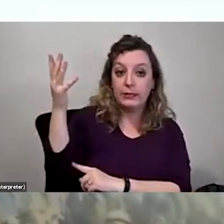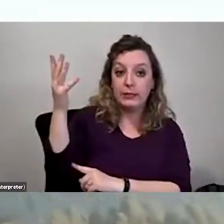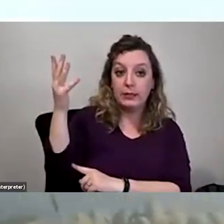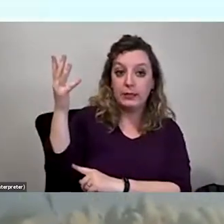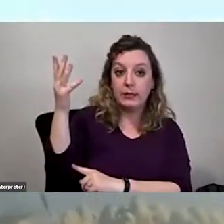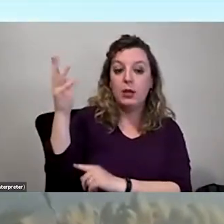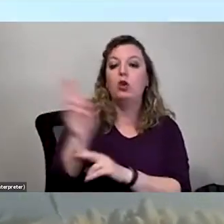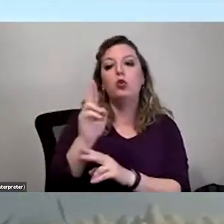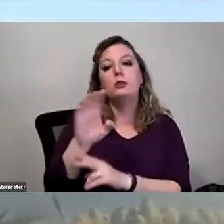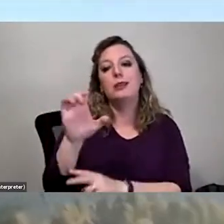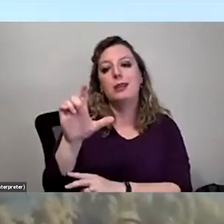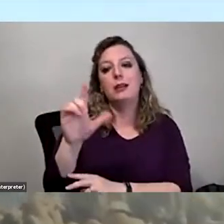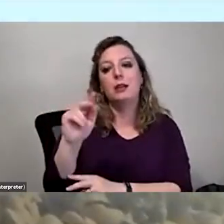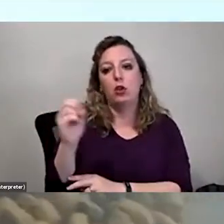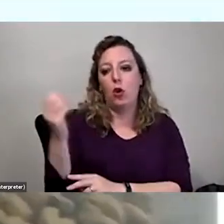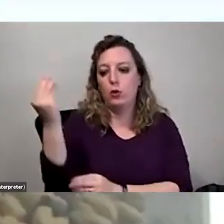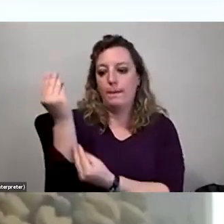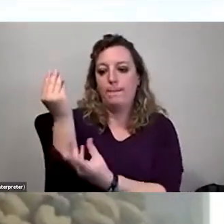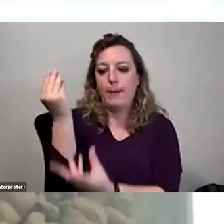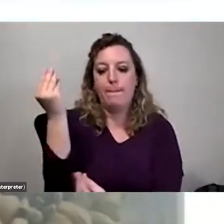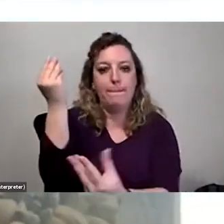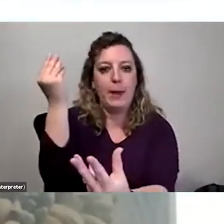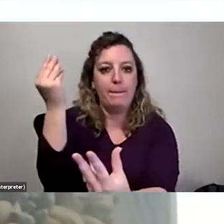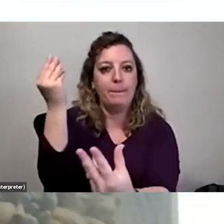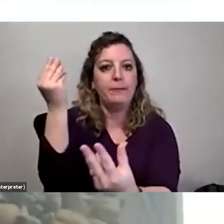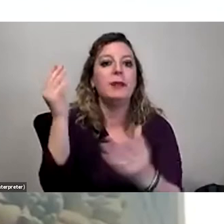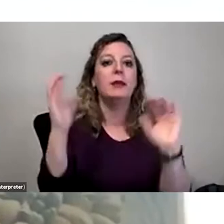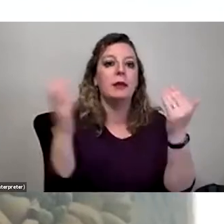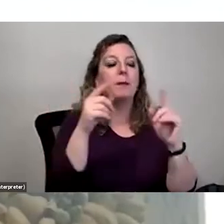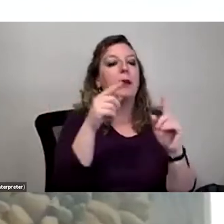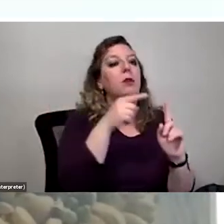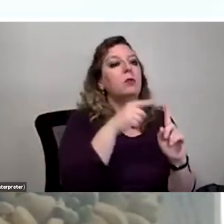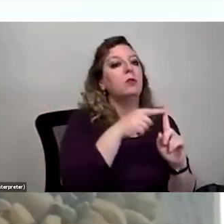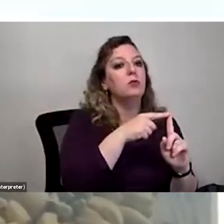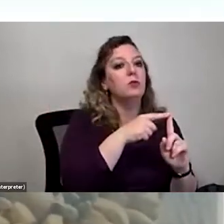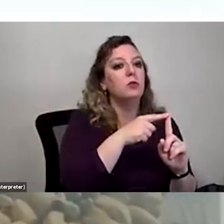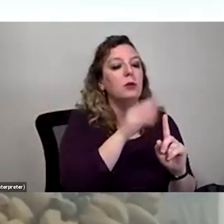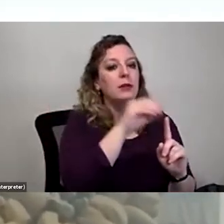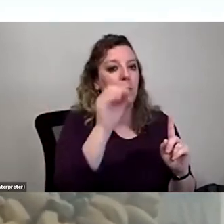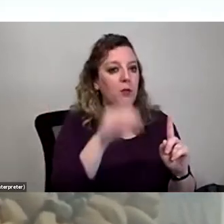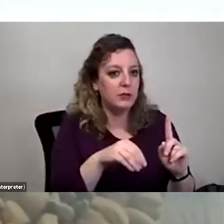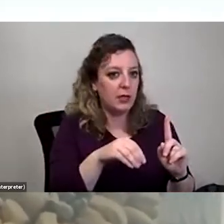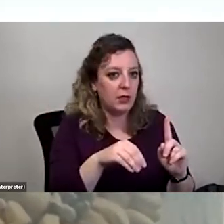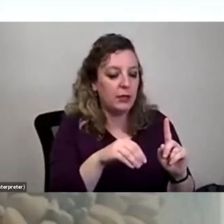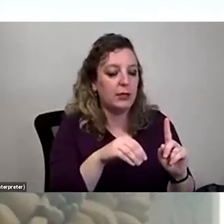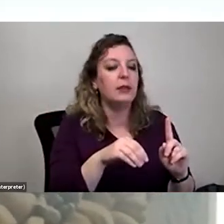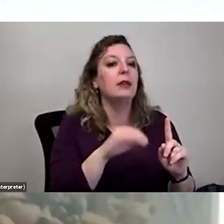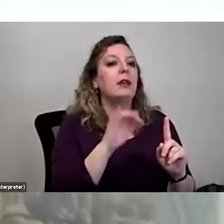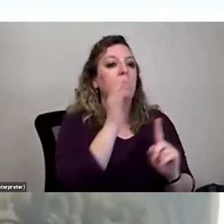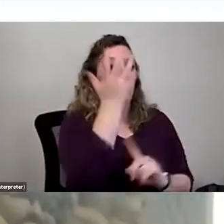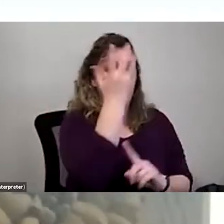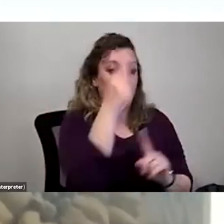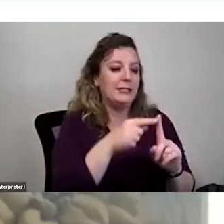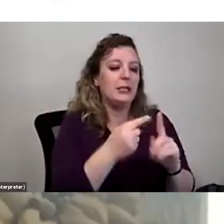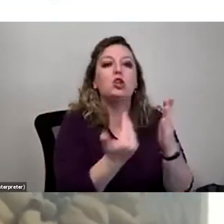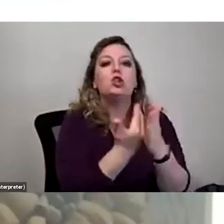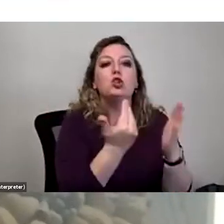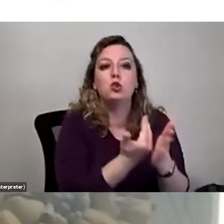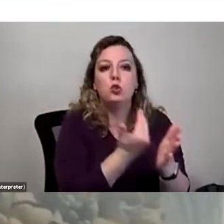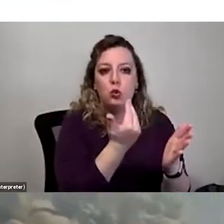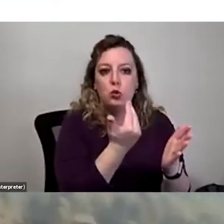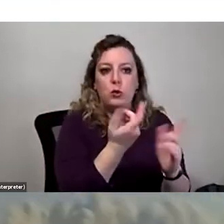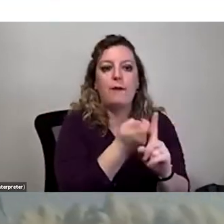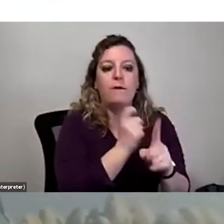cloning via these pups that come up from the base versus the, the percentage of Joshua trees that are brand new